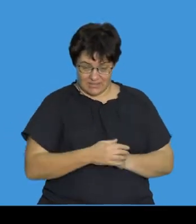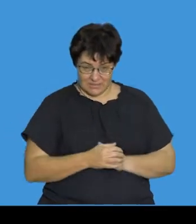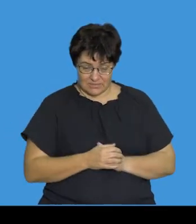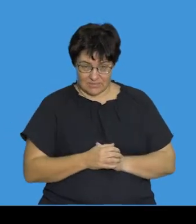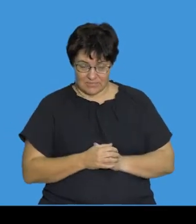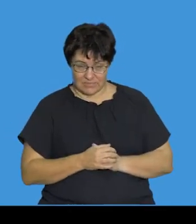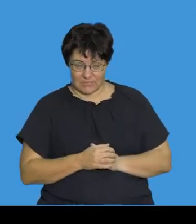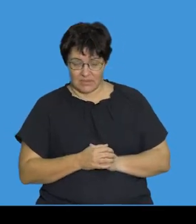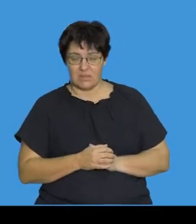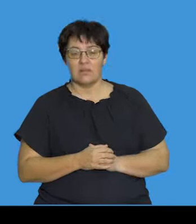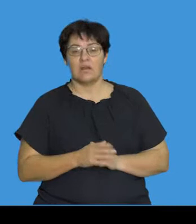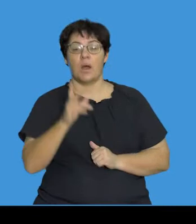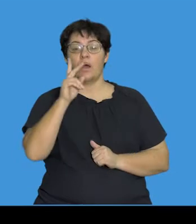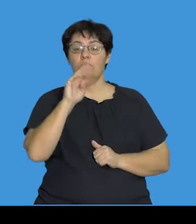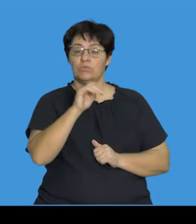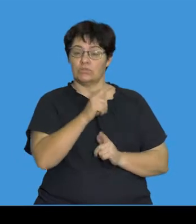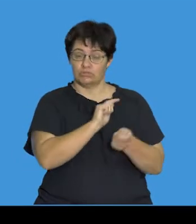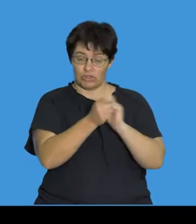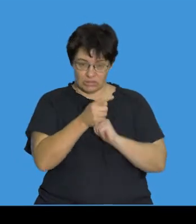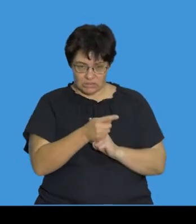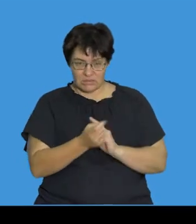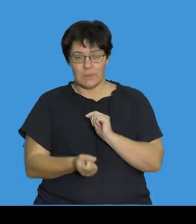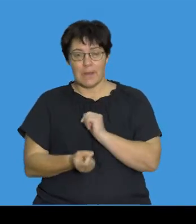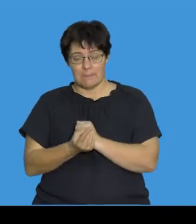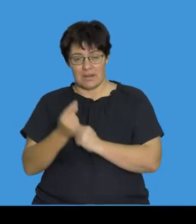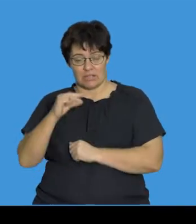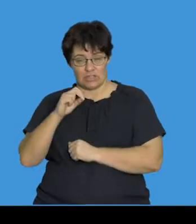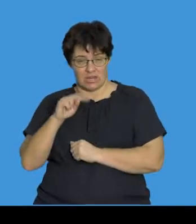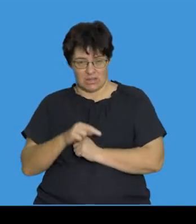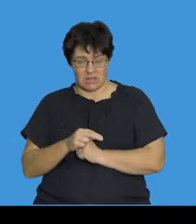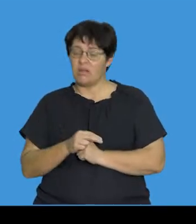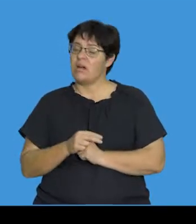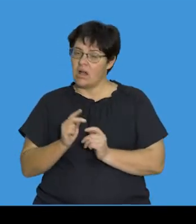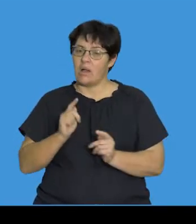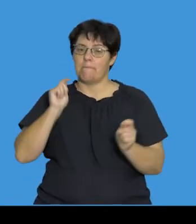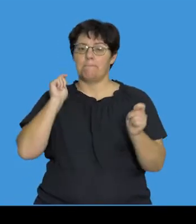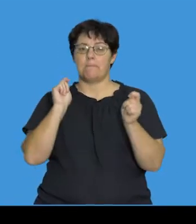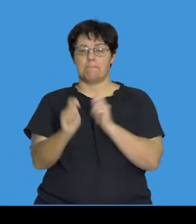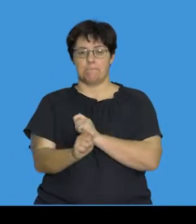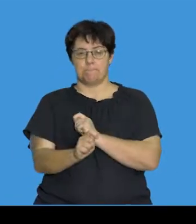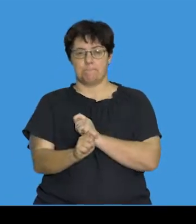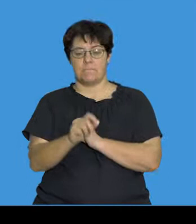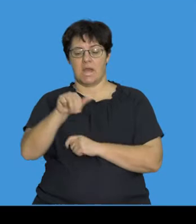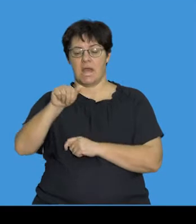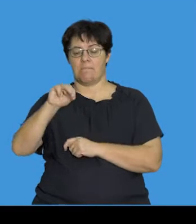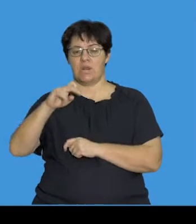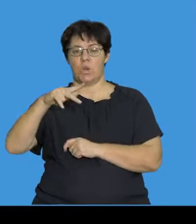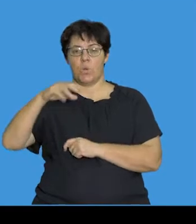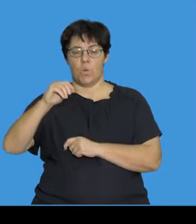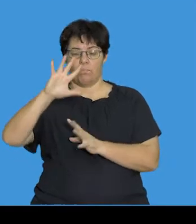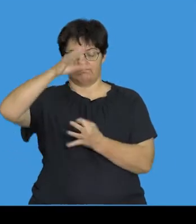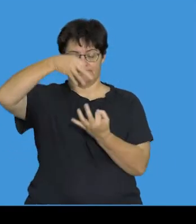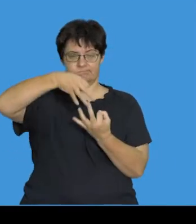Okay. Mutations in a gene sequence can alter the amino acid sequence